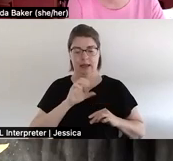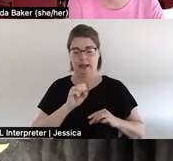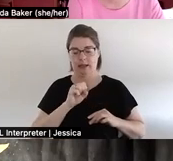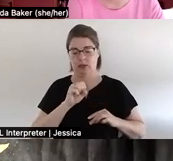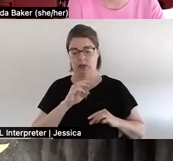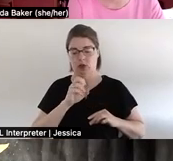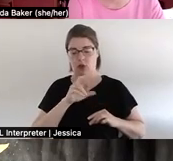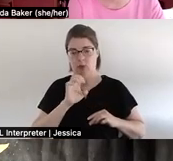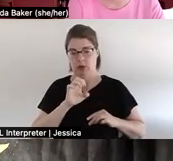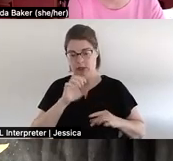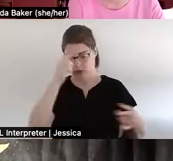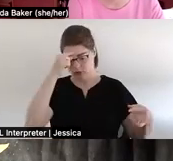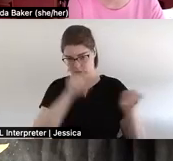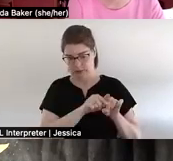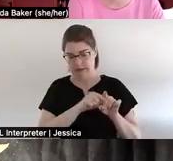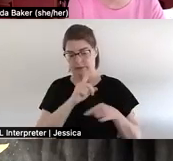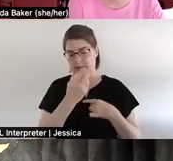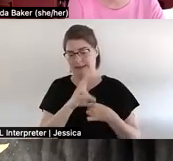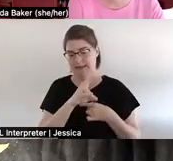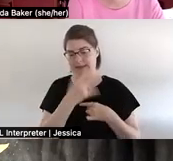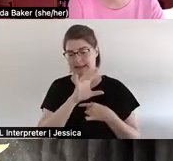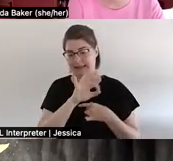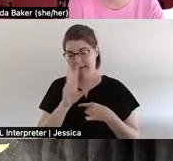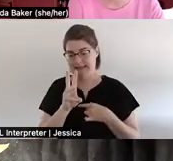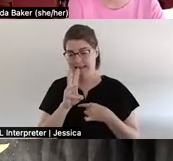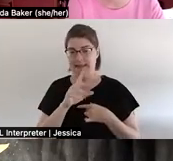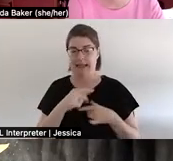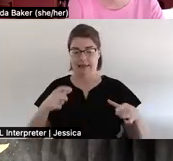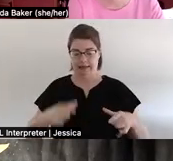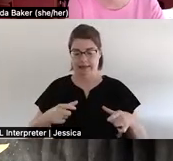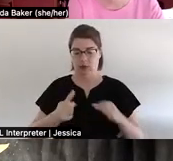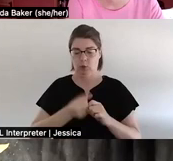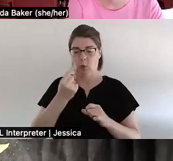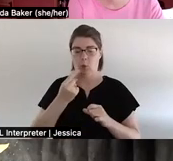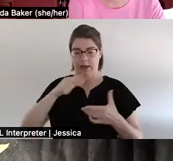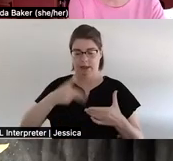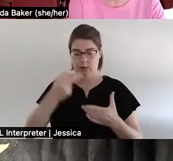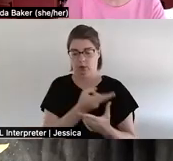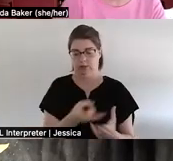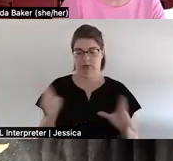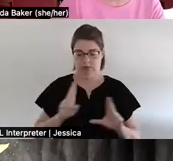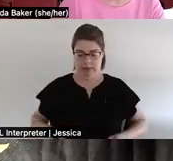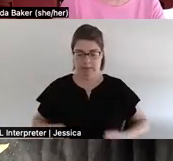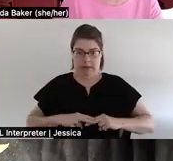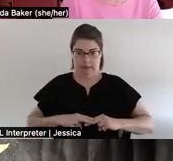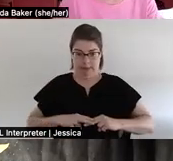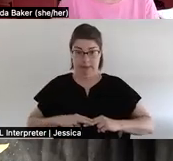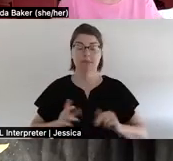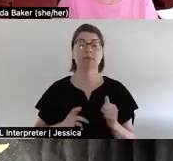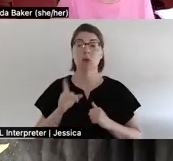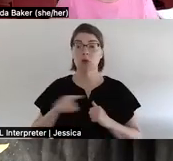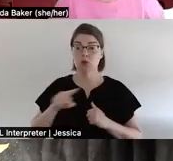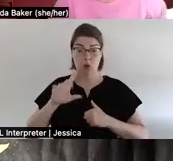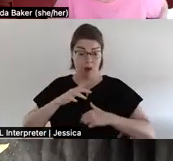of 1796 and the Dish with One Spoon Covenant wampum. Wherever you are located